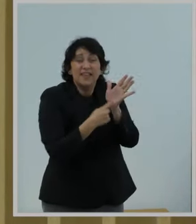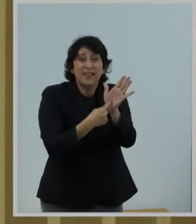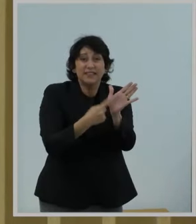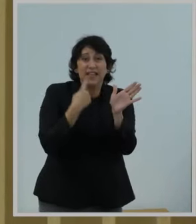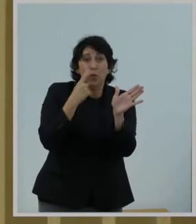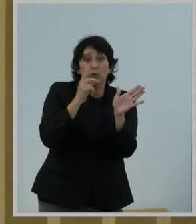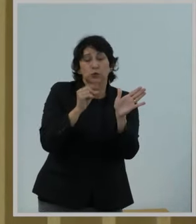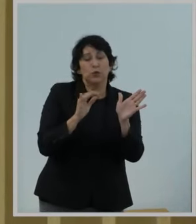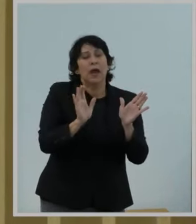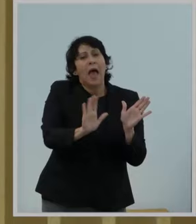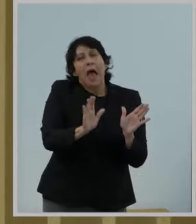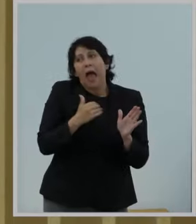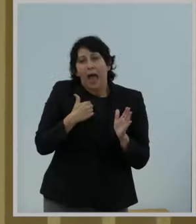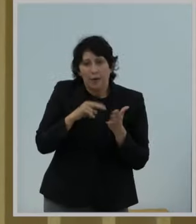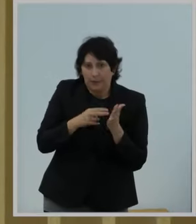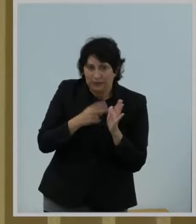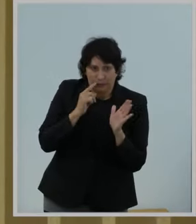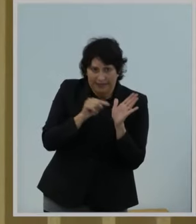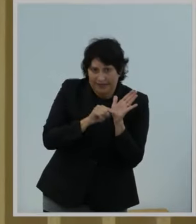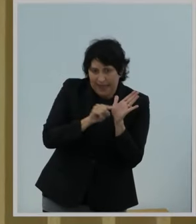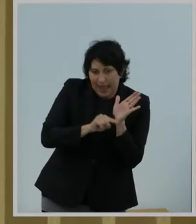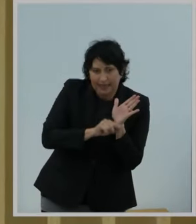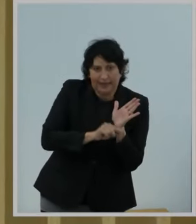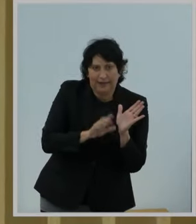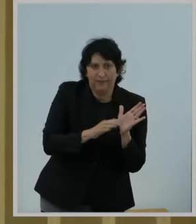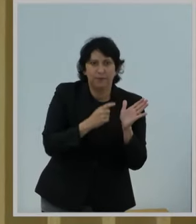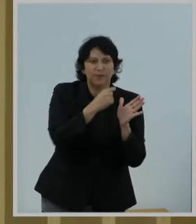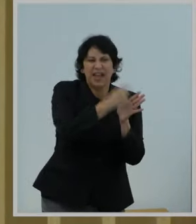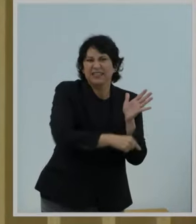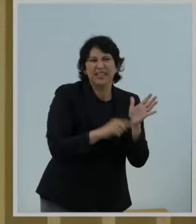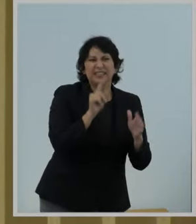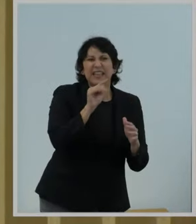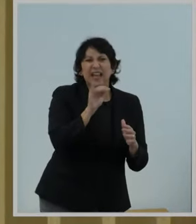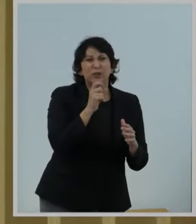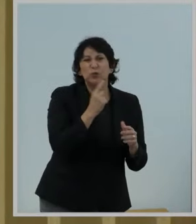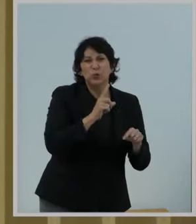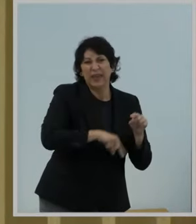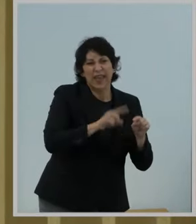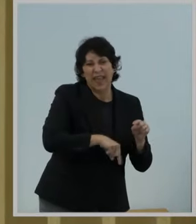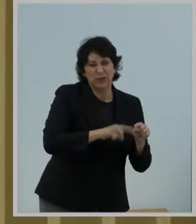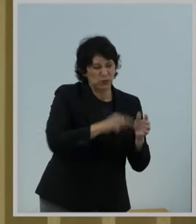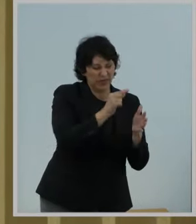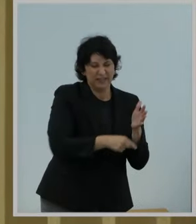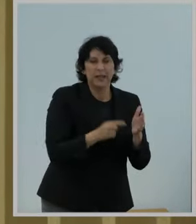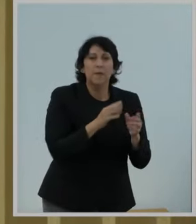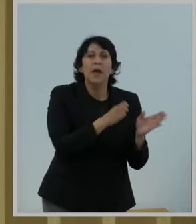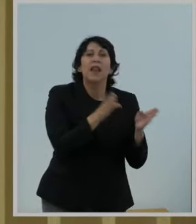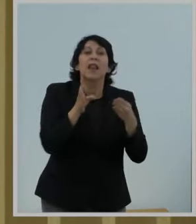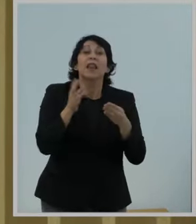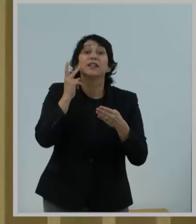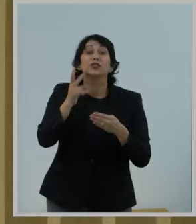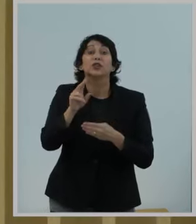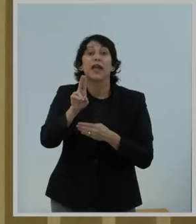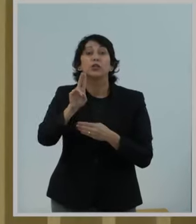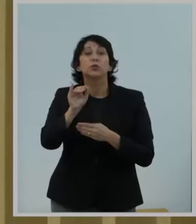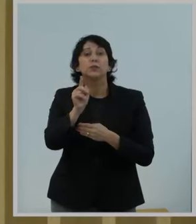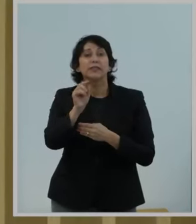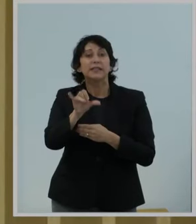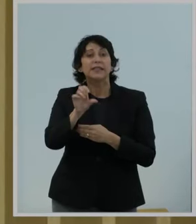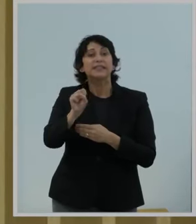Well, look, I don't mean to be so negative, you know, enough about what Title II fails to do. Let's talk about what utility-style regulations do achieve.